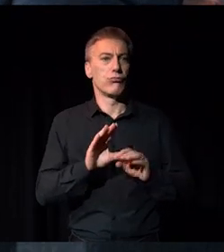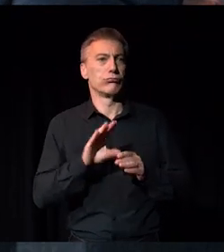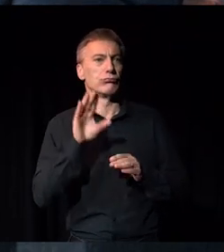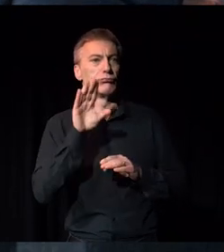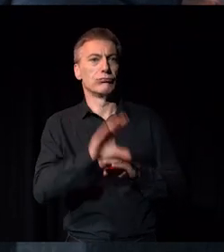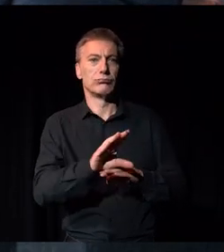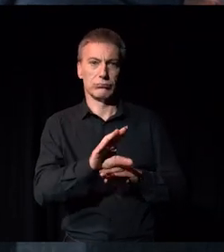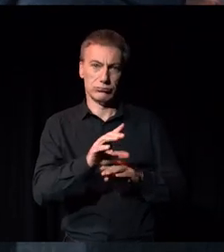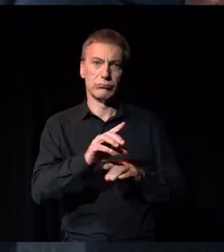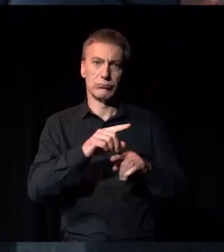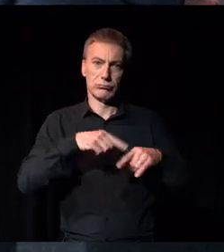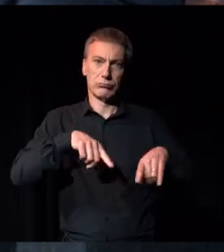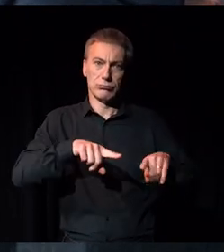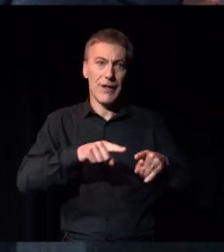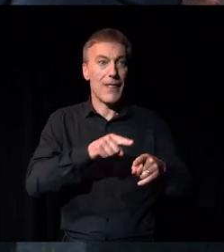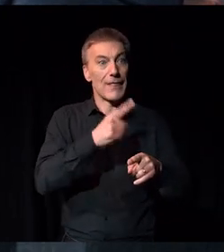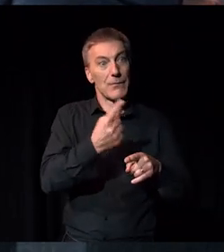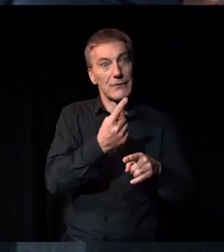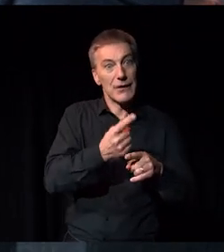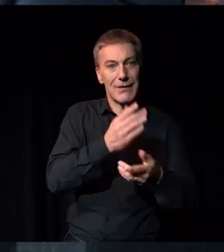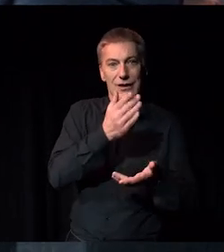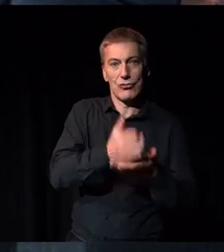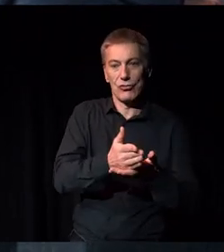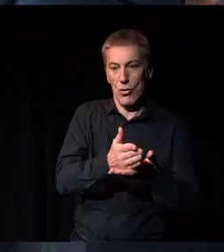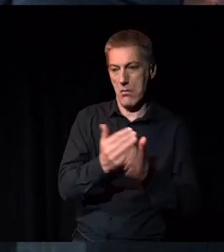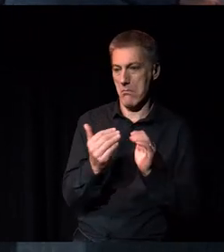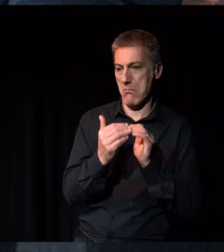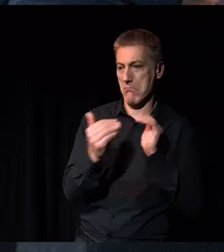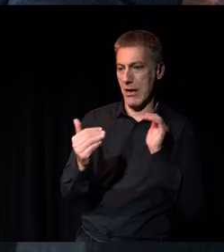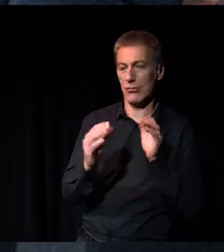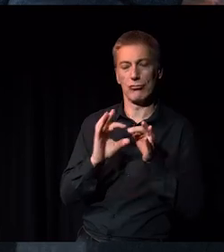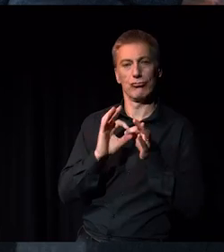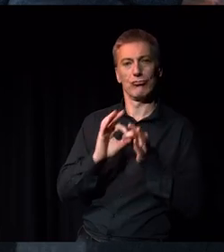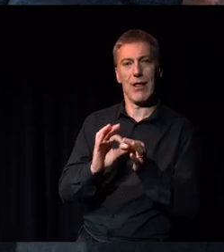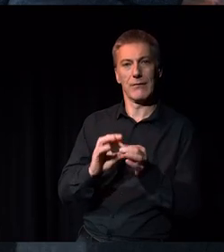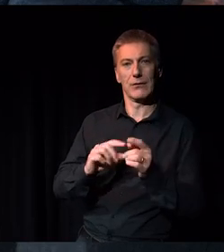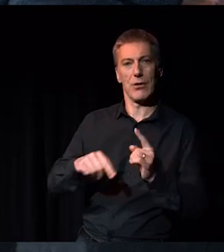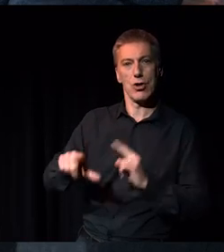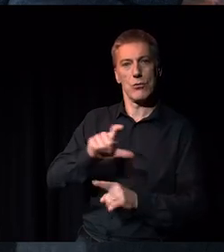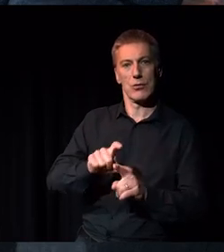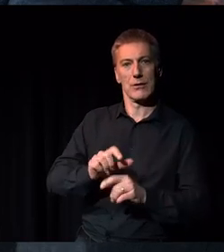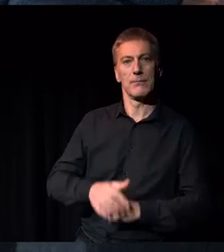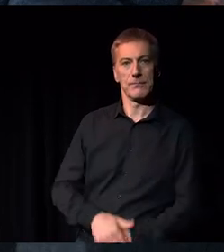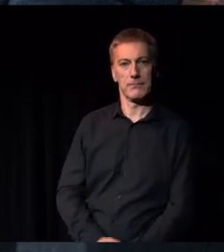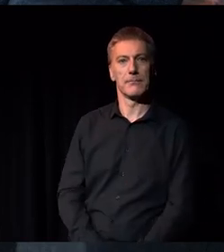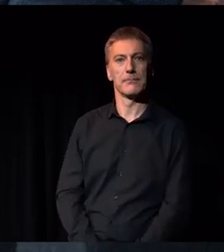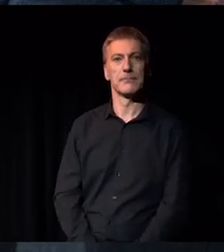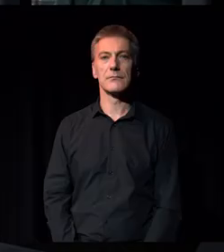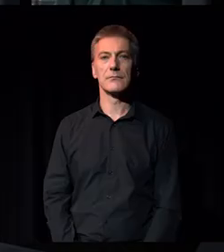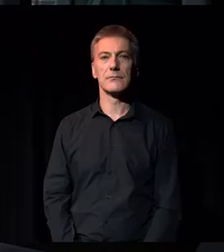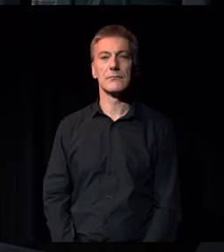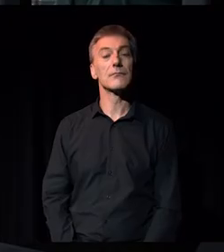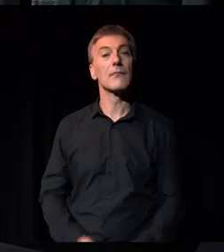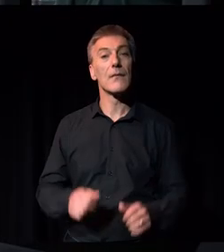from the arts council ensure that they're more relevant to the communities that they're serving. And the next question